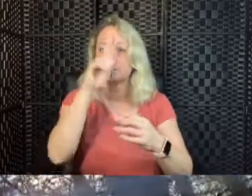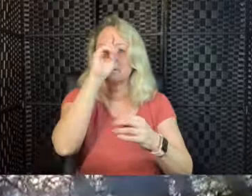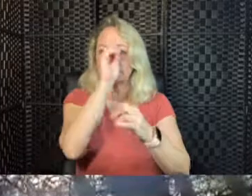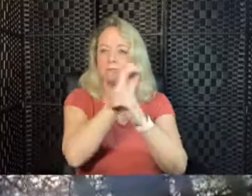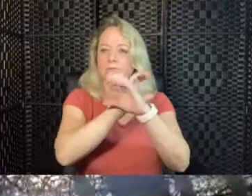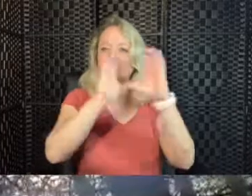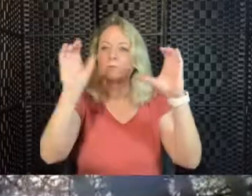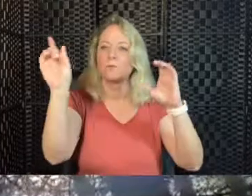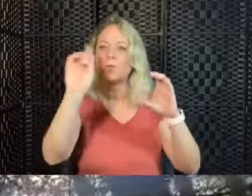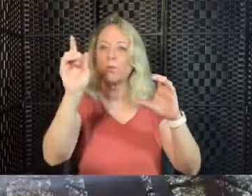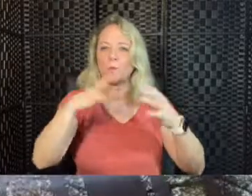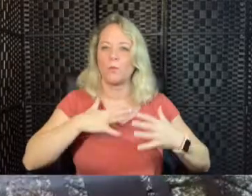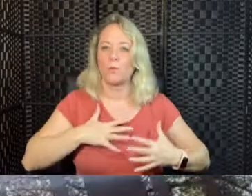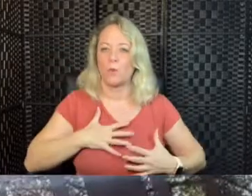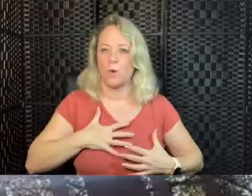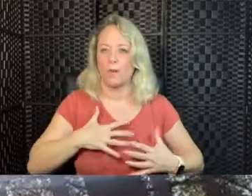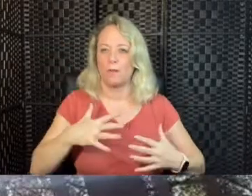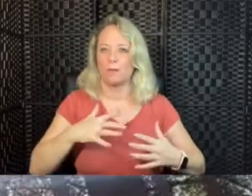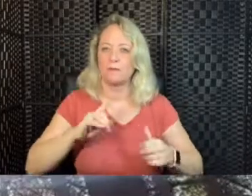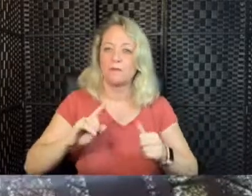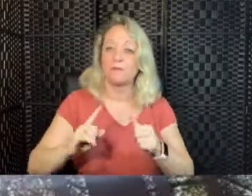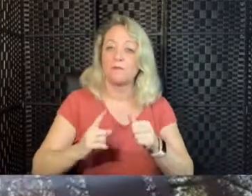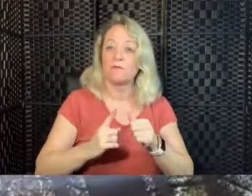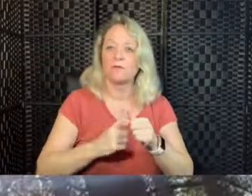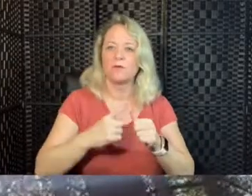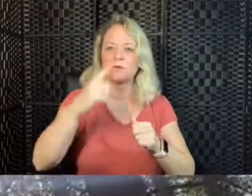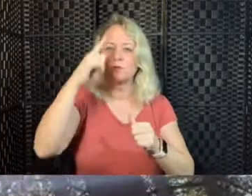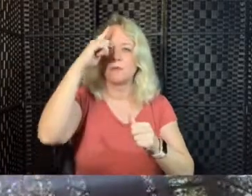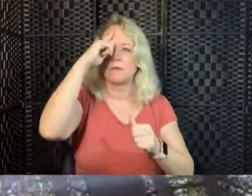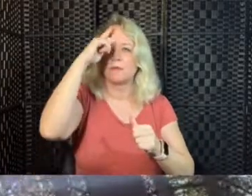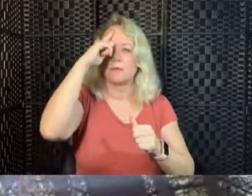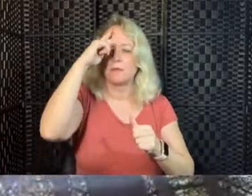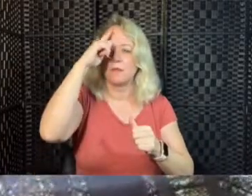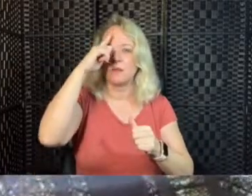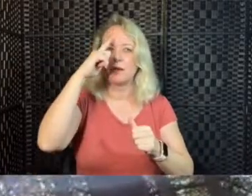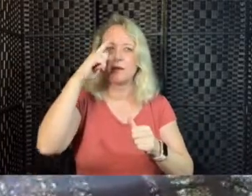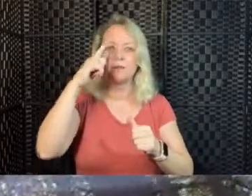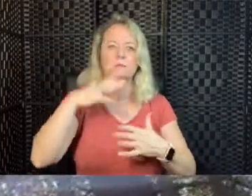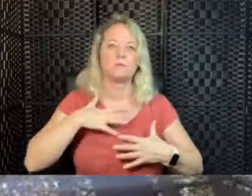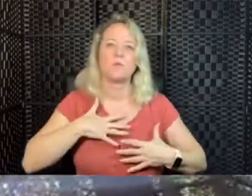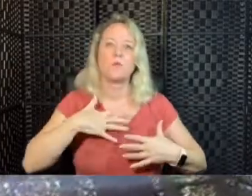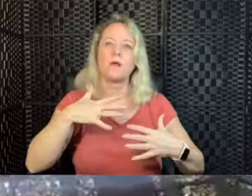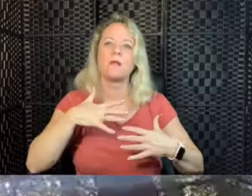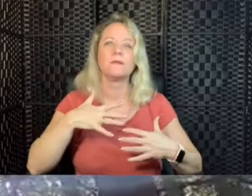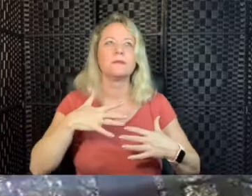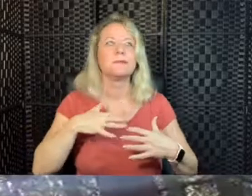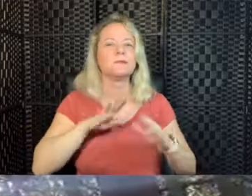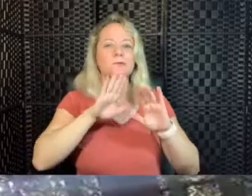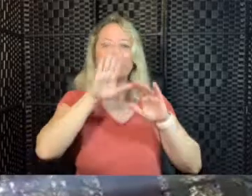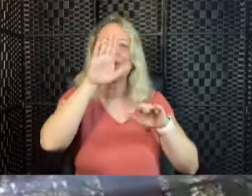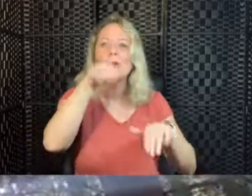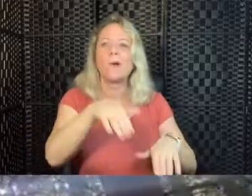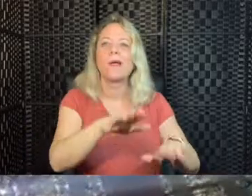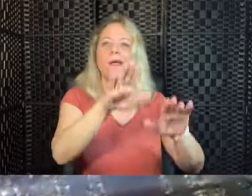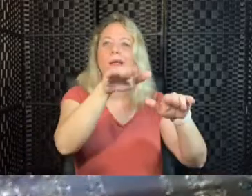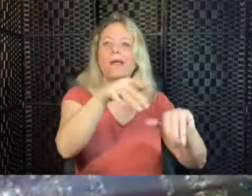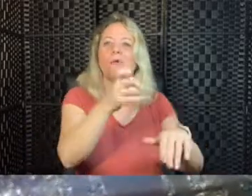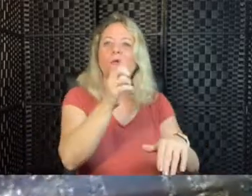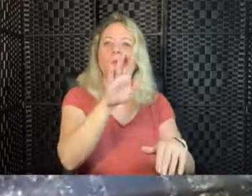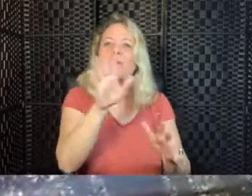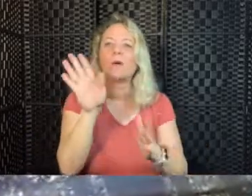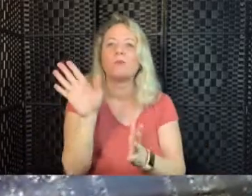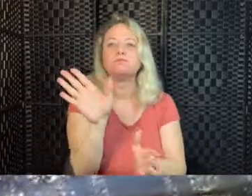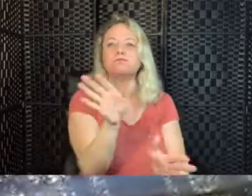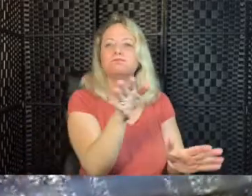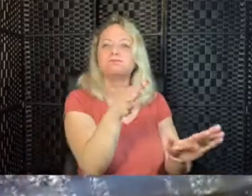imagination. As we do, we'll imagine our breath as a wave or a breeze or however